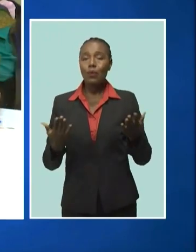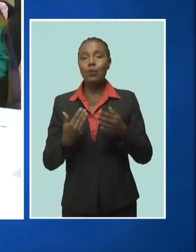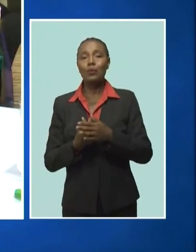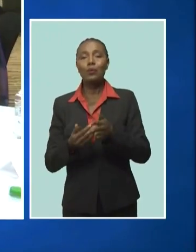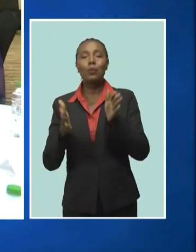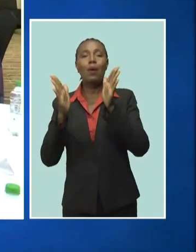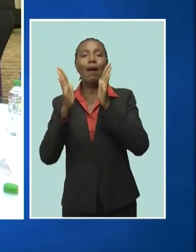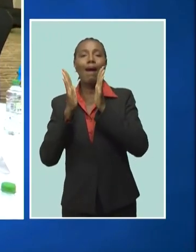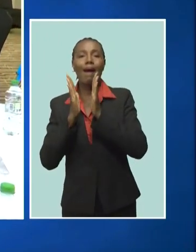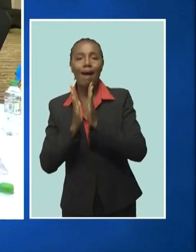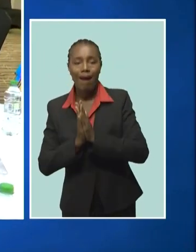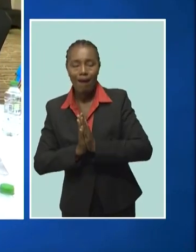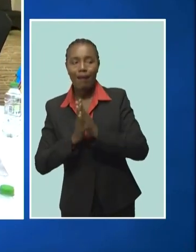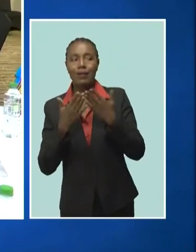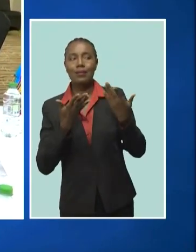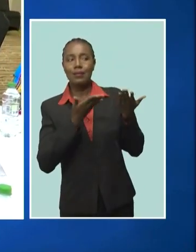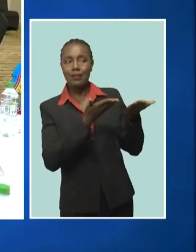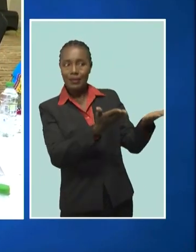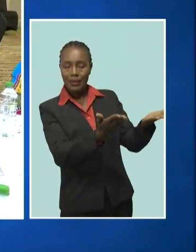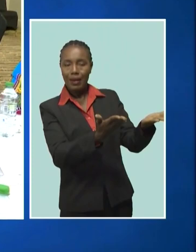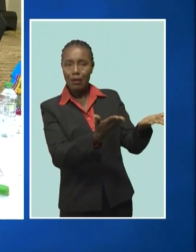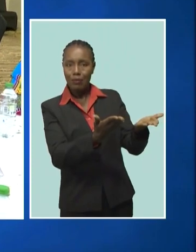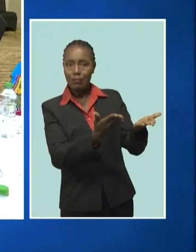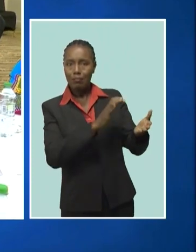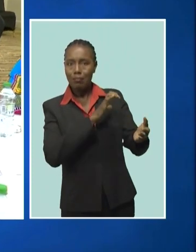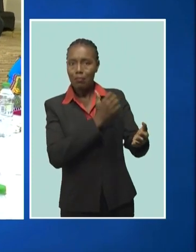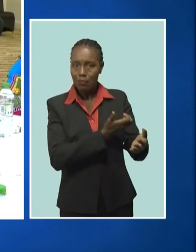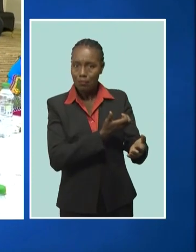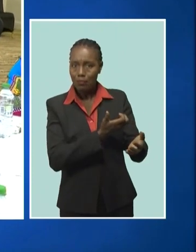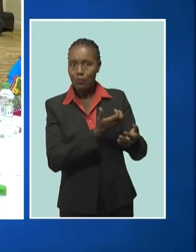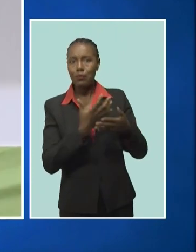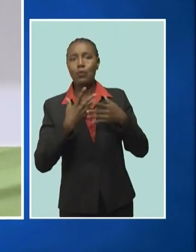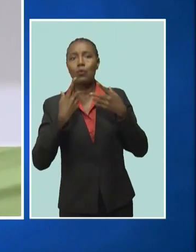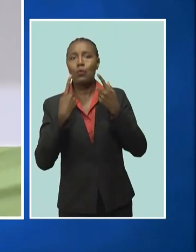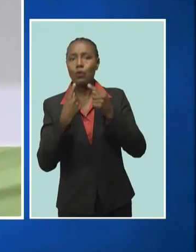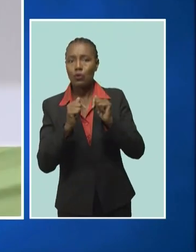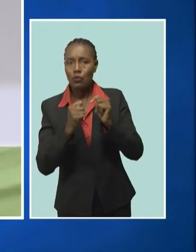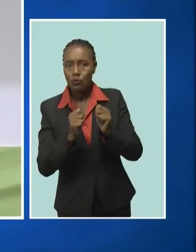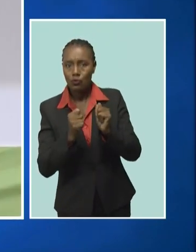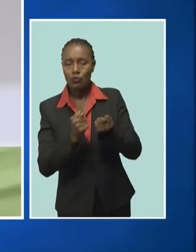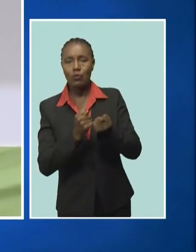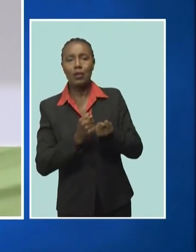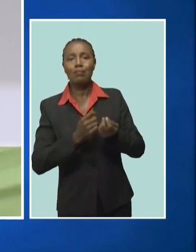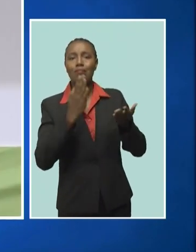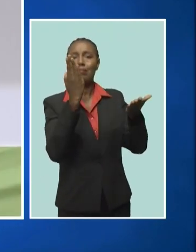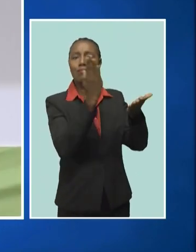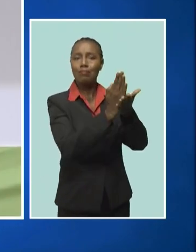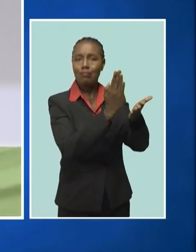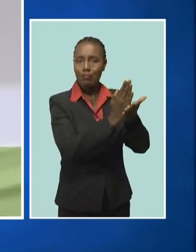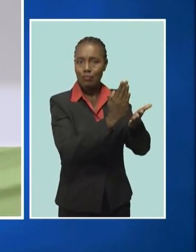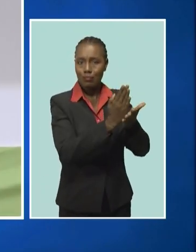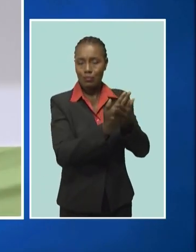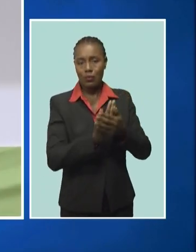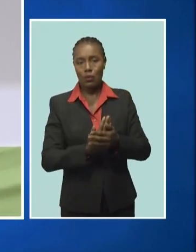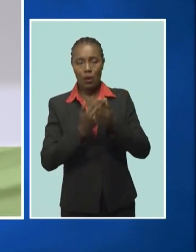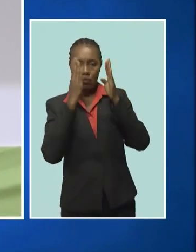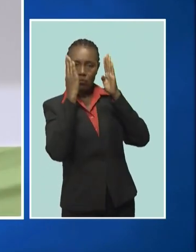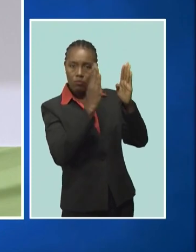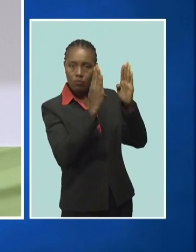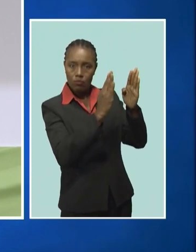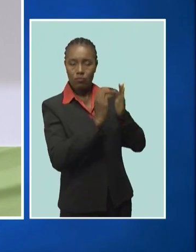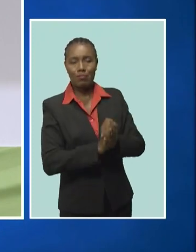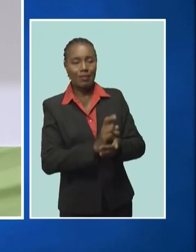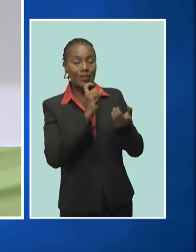going to undermine this initiative if we do not address the vendors. The